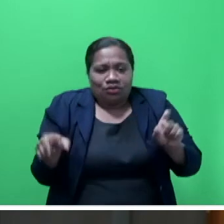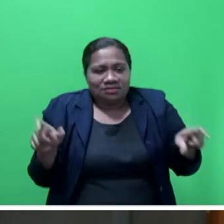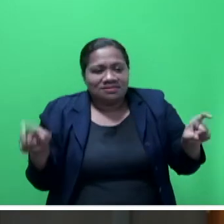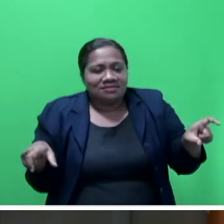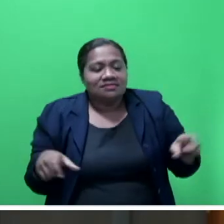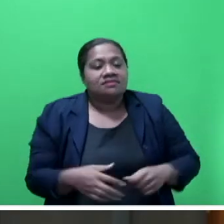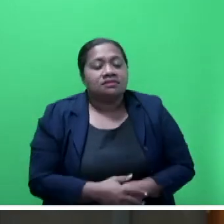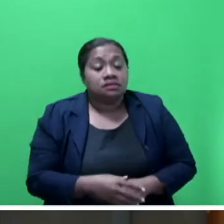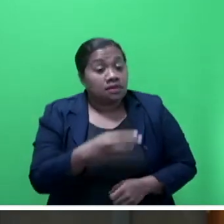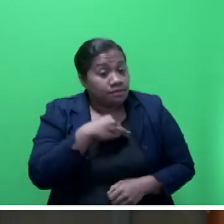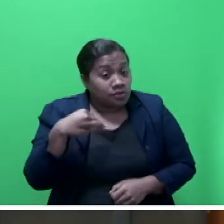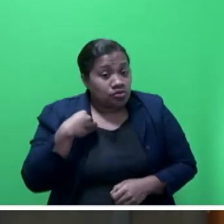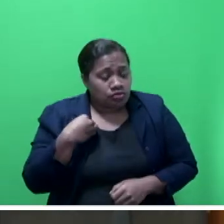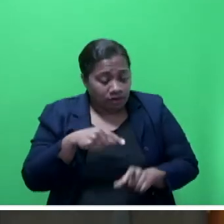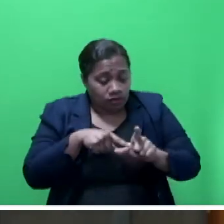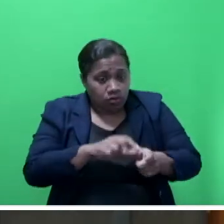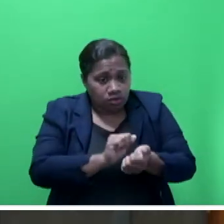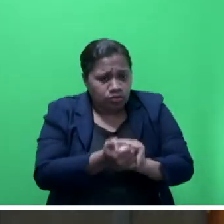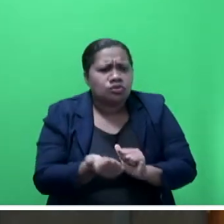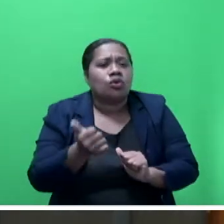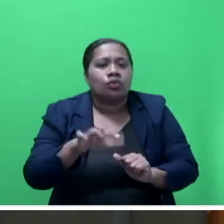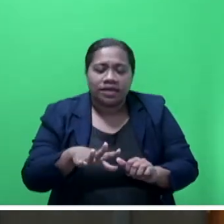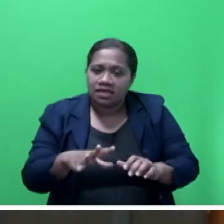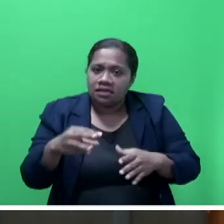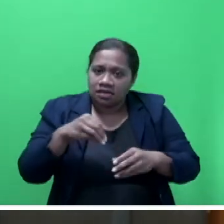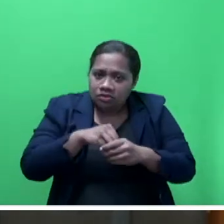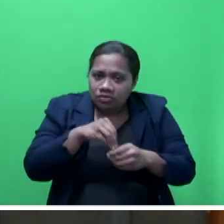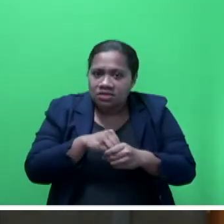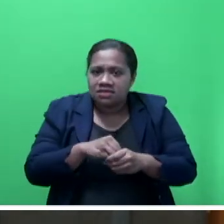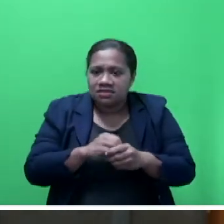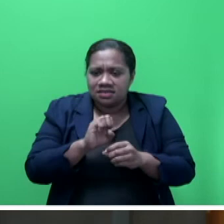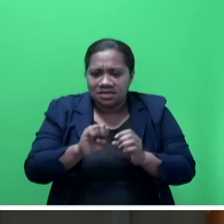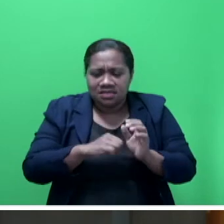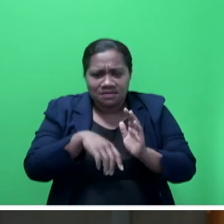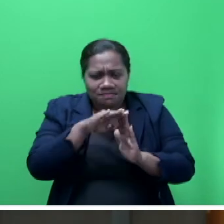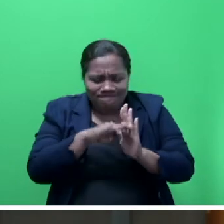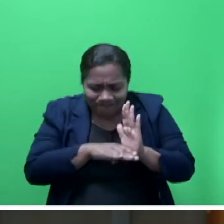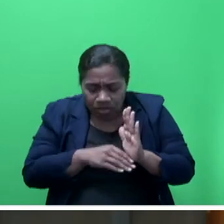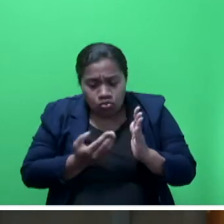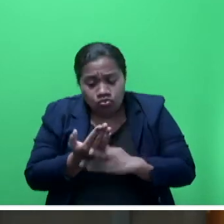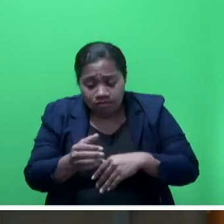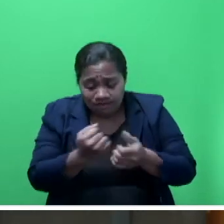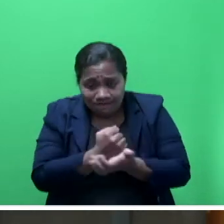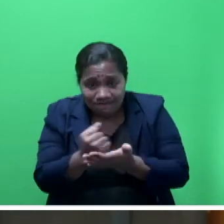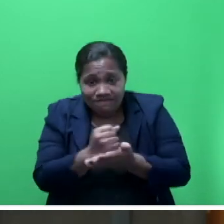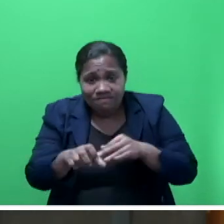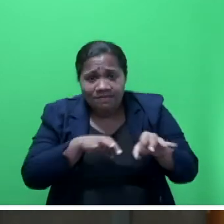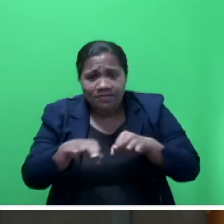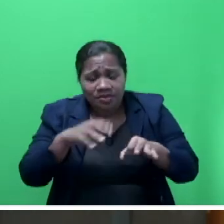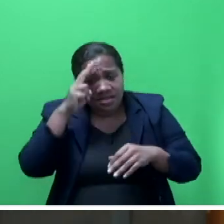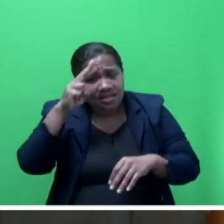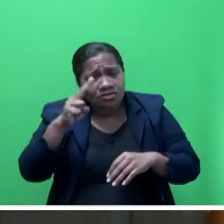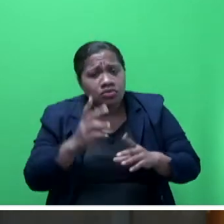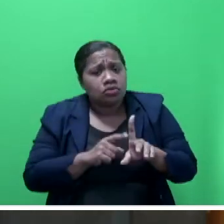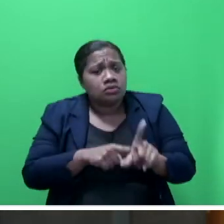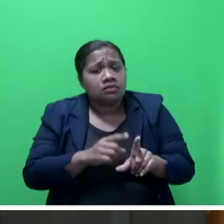Mr Ministry of Youth and Sports has included in its mandate through its action plan and the newly developed national youth policy with